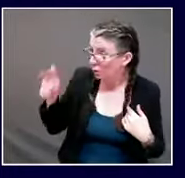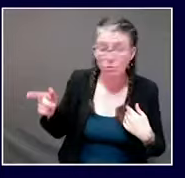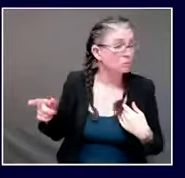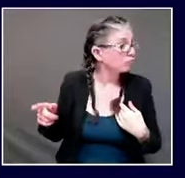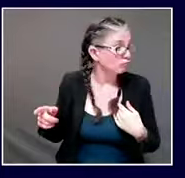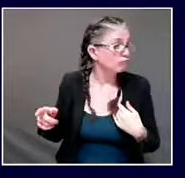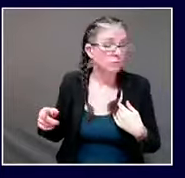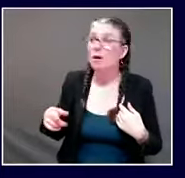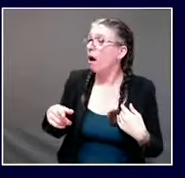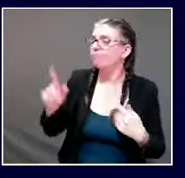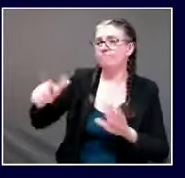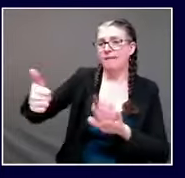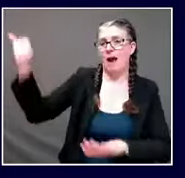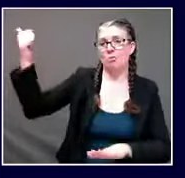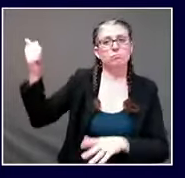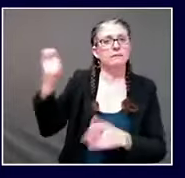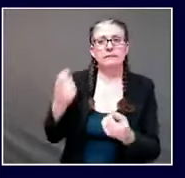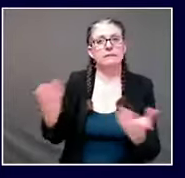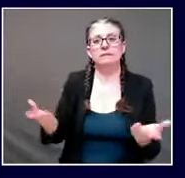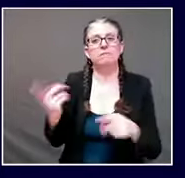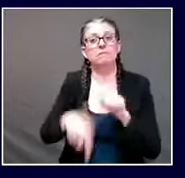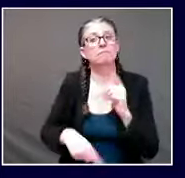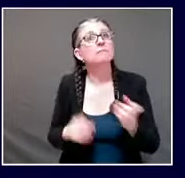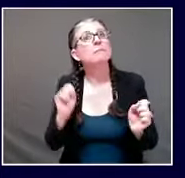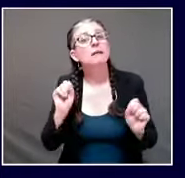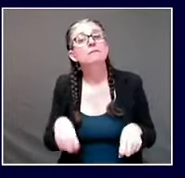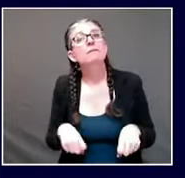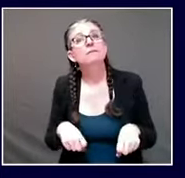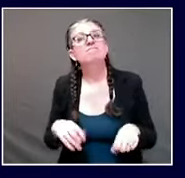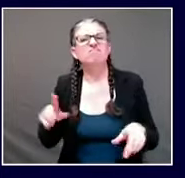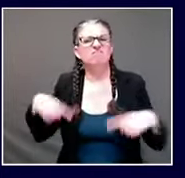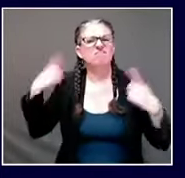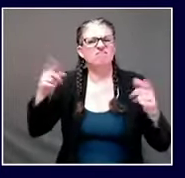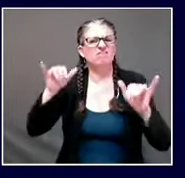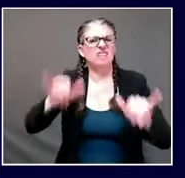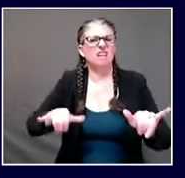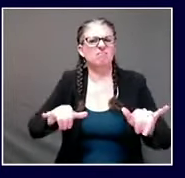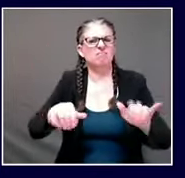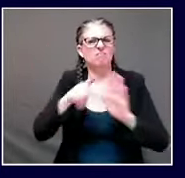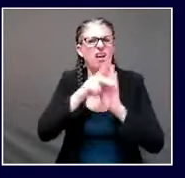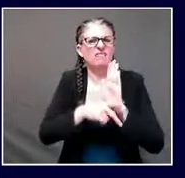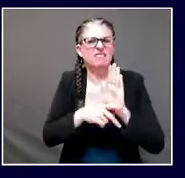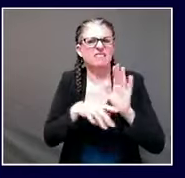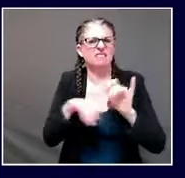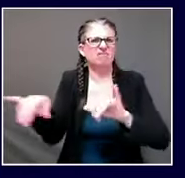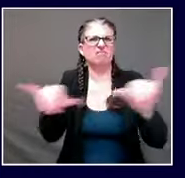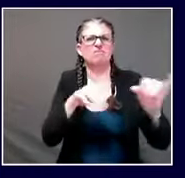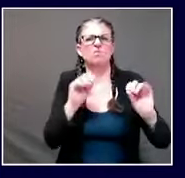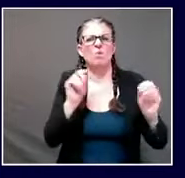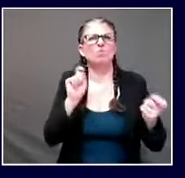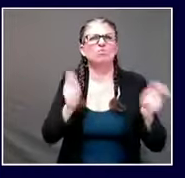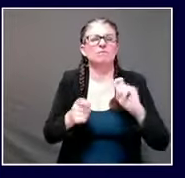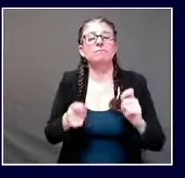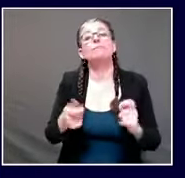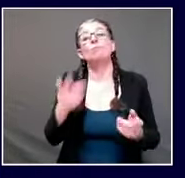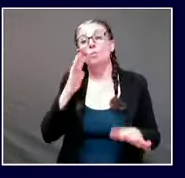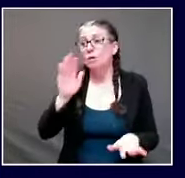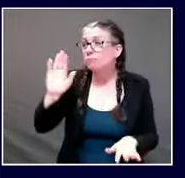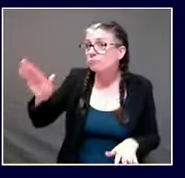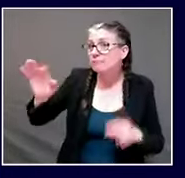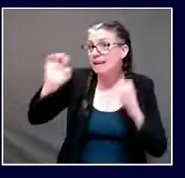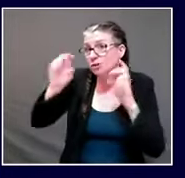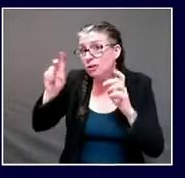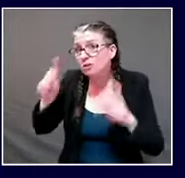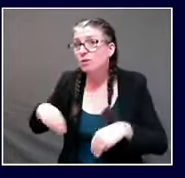how they can be enforced we also are providing tools on our websites about enforcement so we do have the expectation